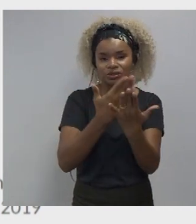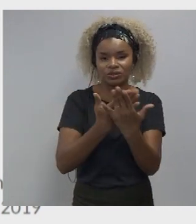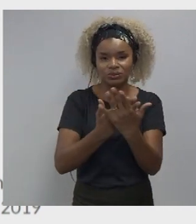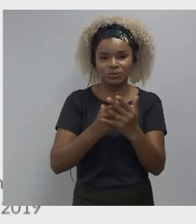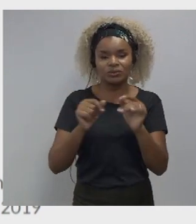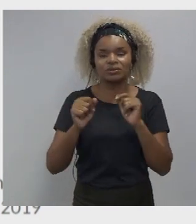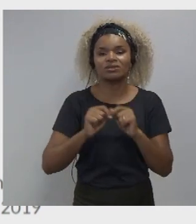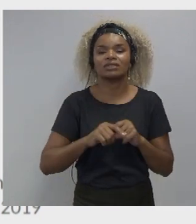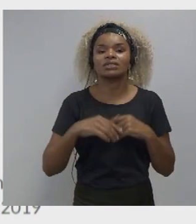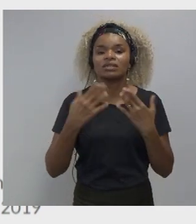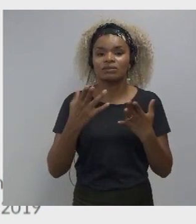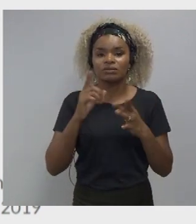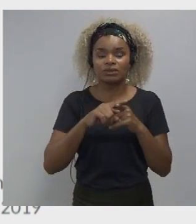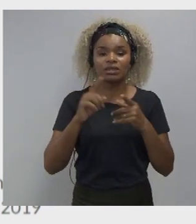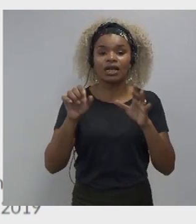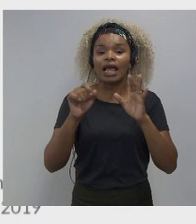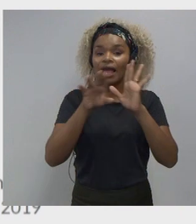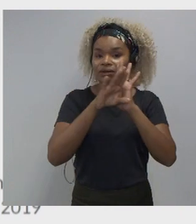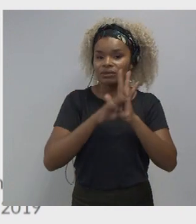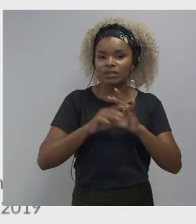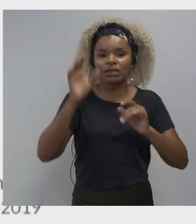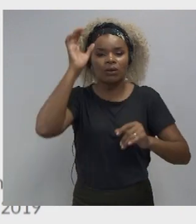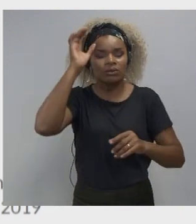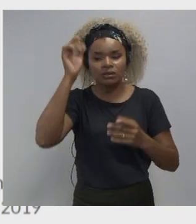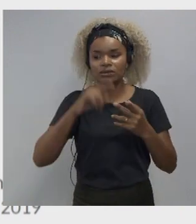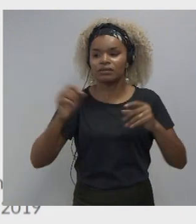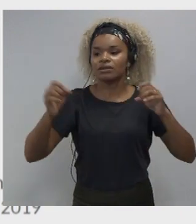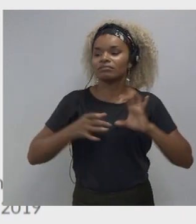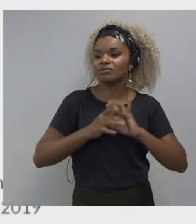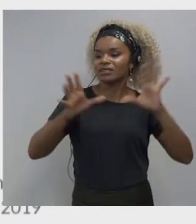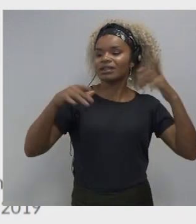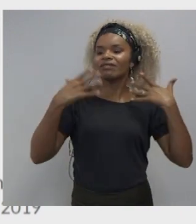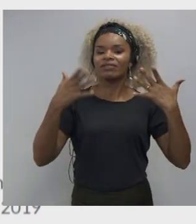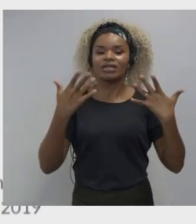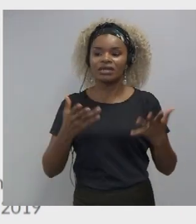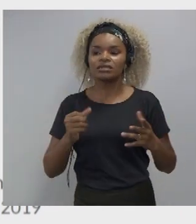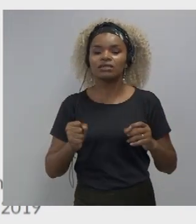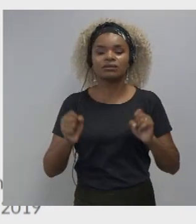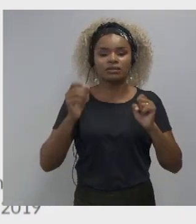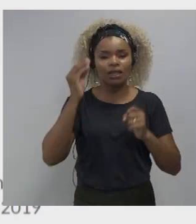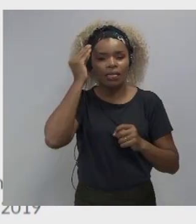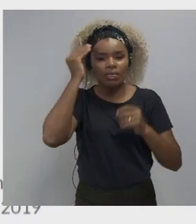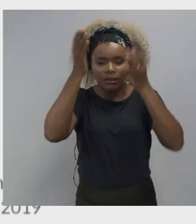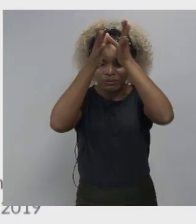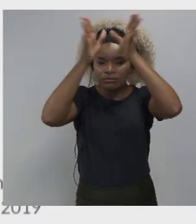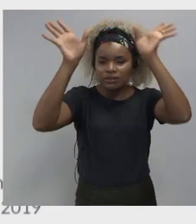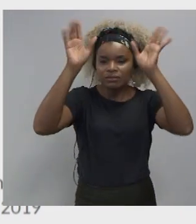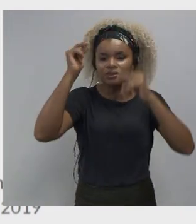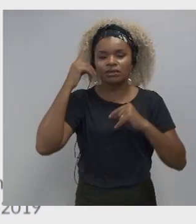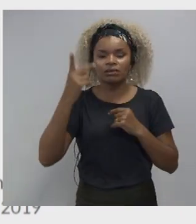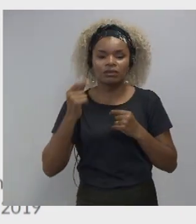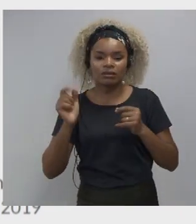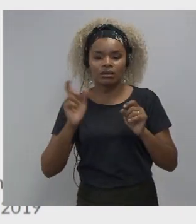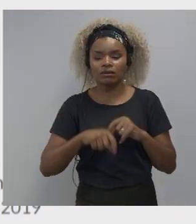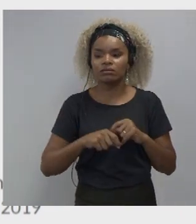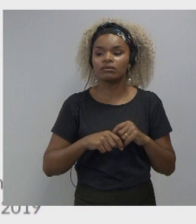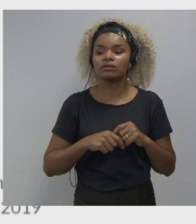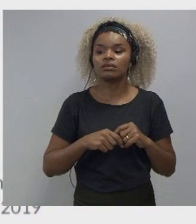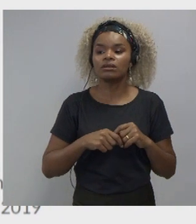conscientiousness extroversion openness to experience and low emotional stability